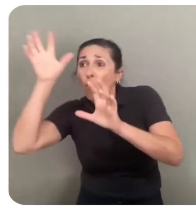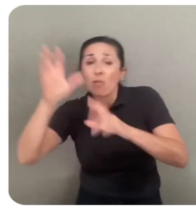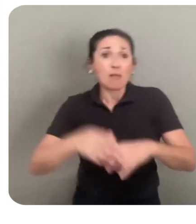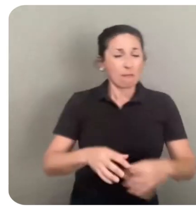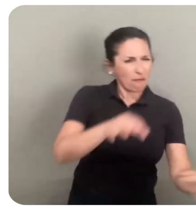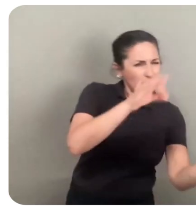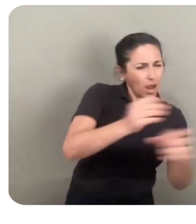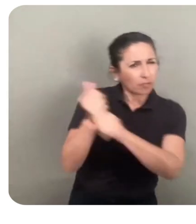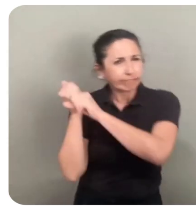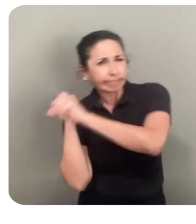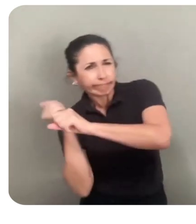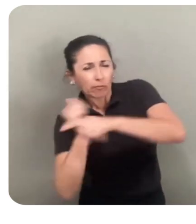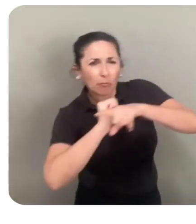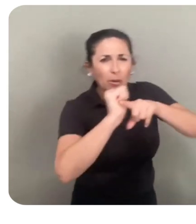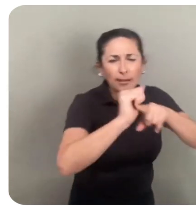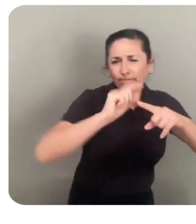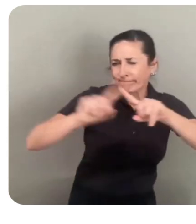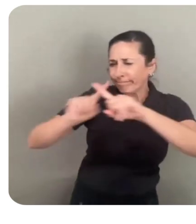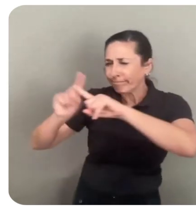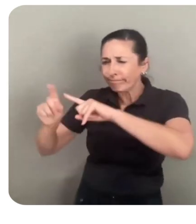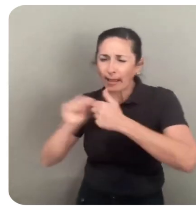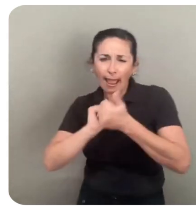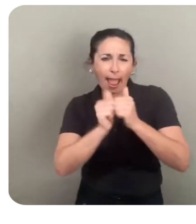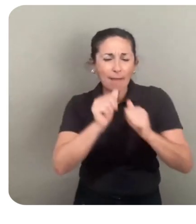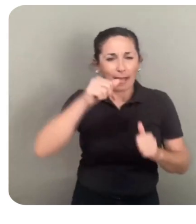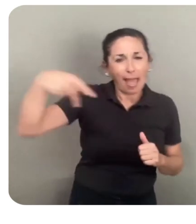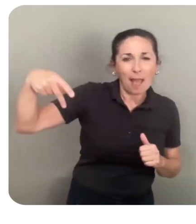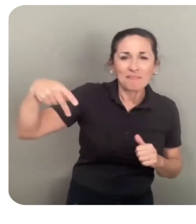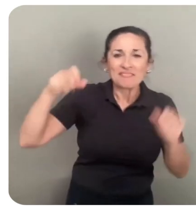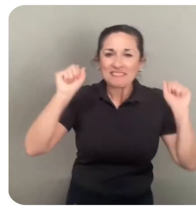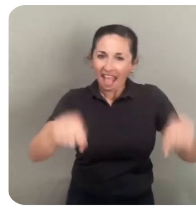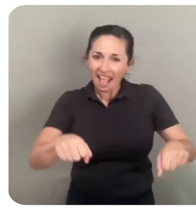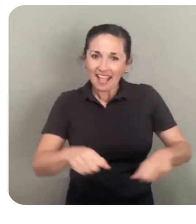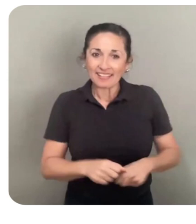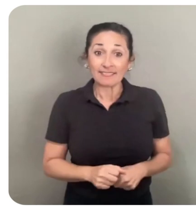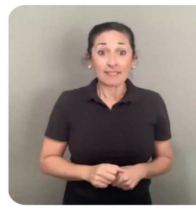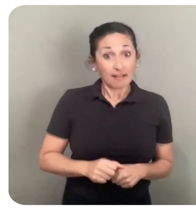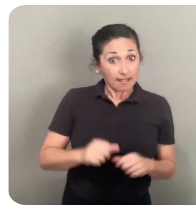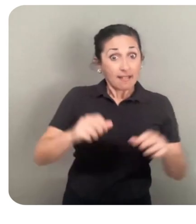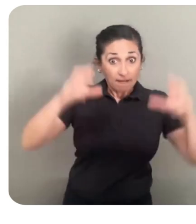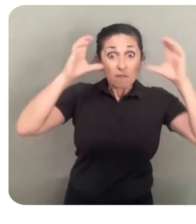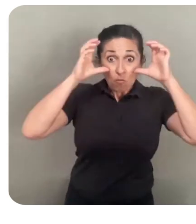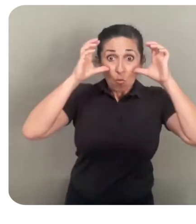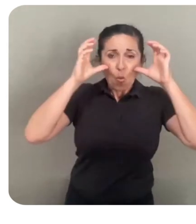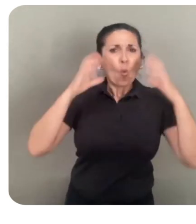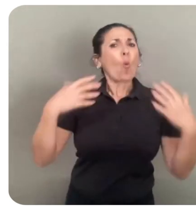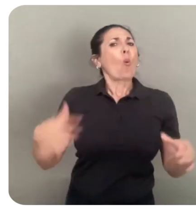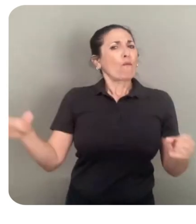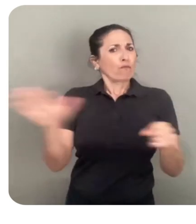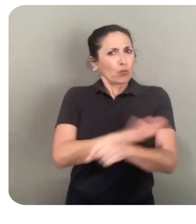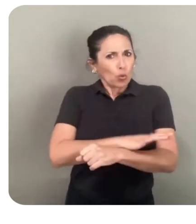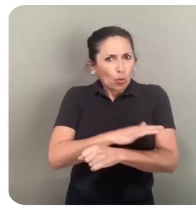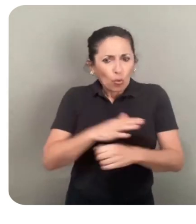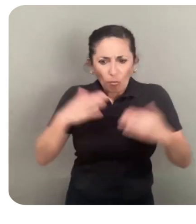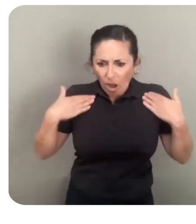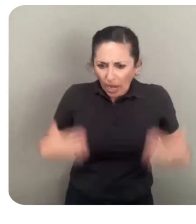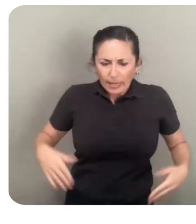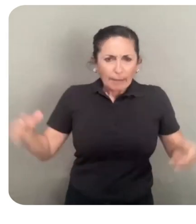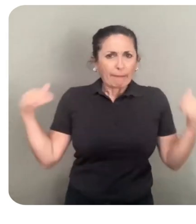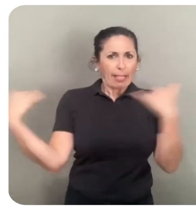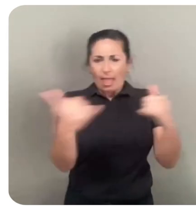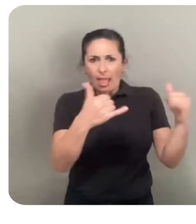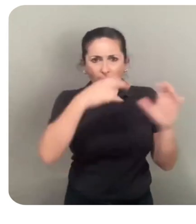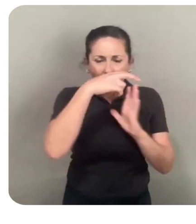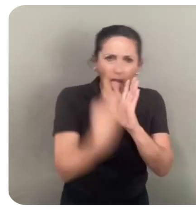spend time in batting practice with these training style apps. Because the Quest headset offers fully embodied play, these developers are